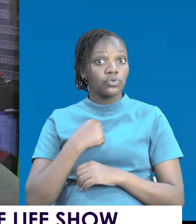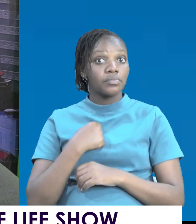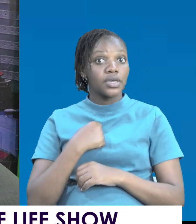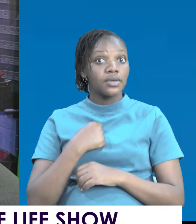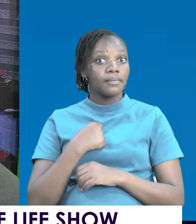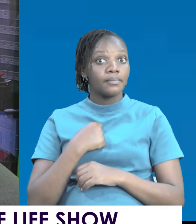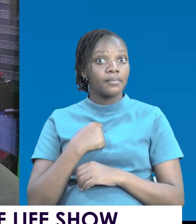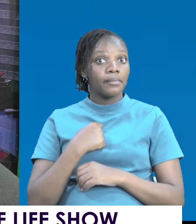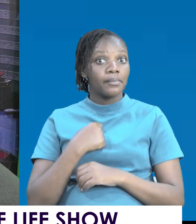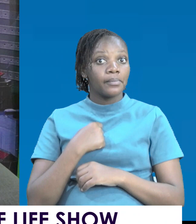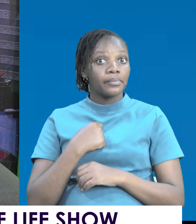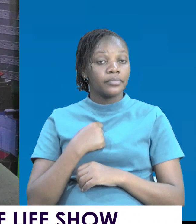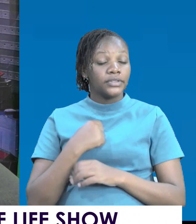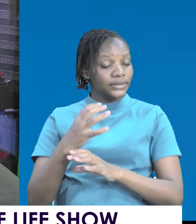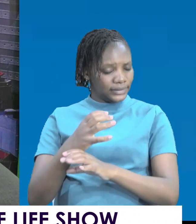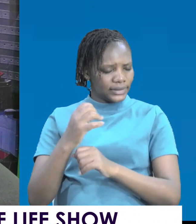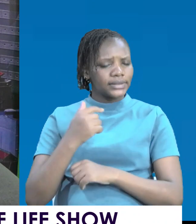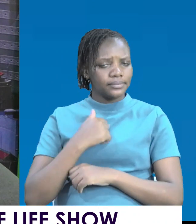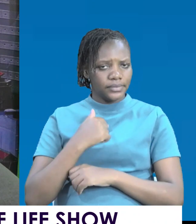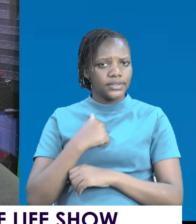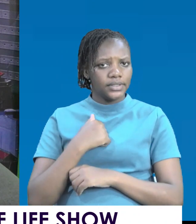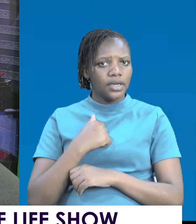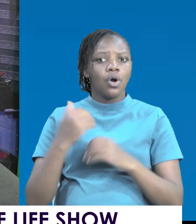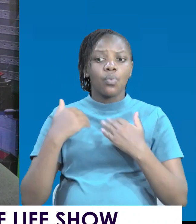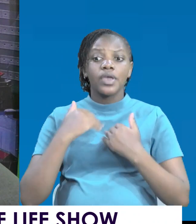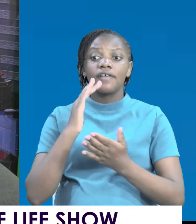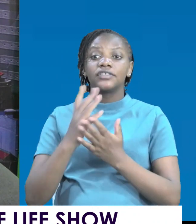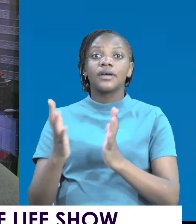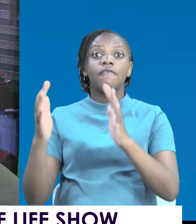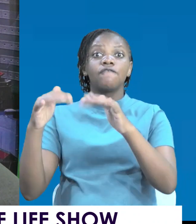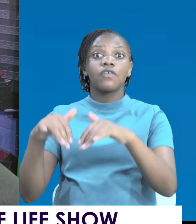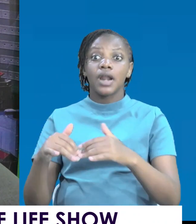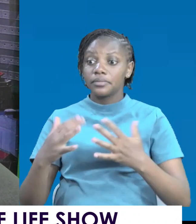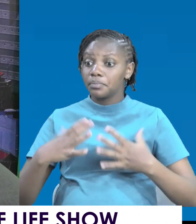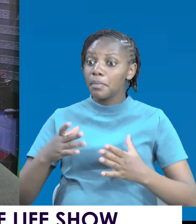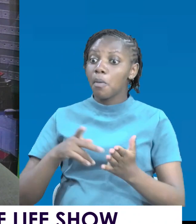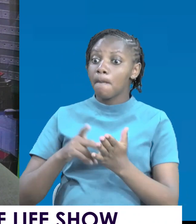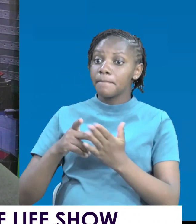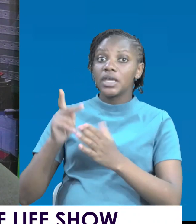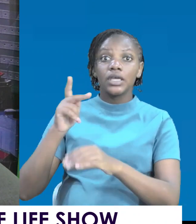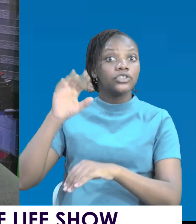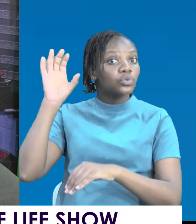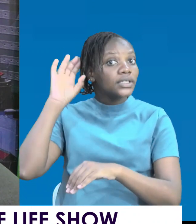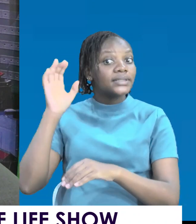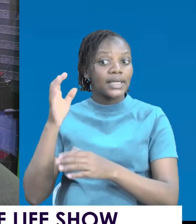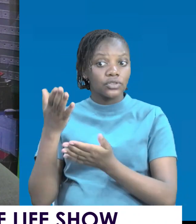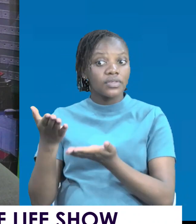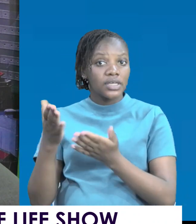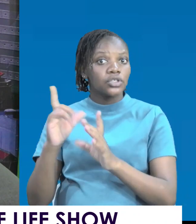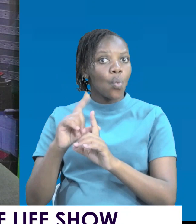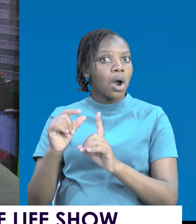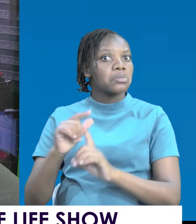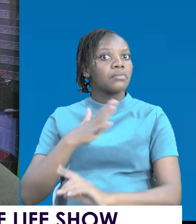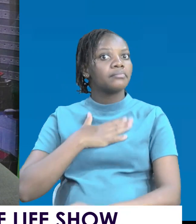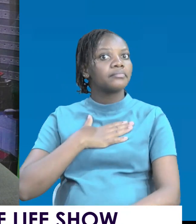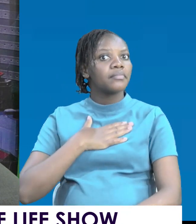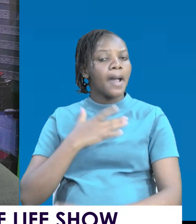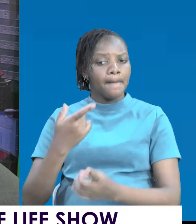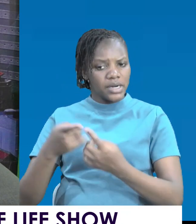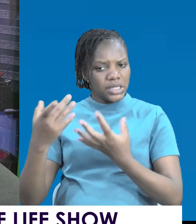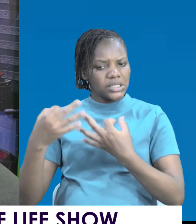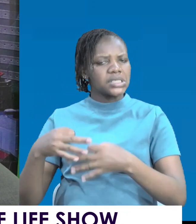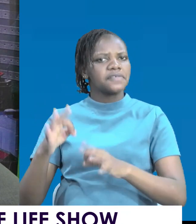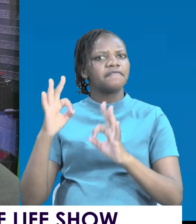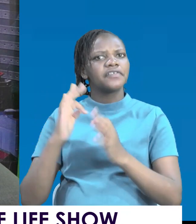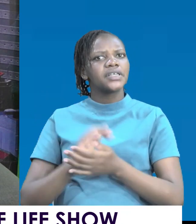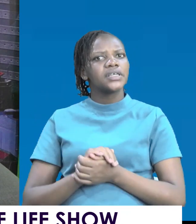blessed. Trust you me. There are forums where people pay so that they listen to this. They pay. There are